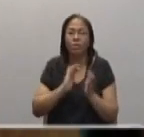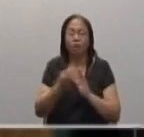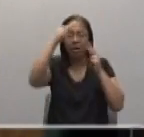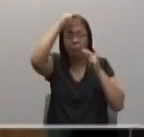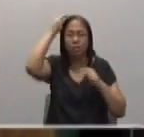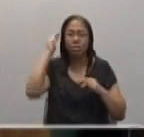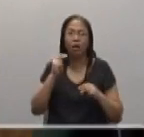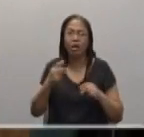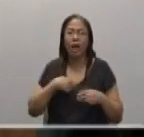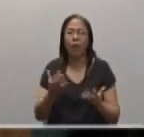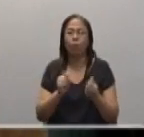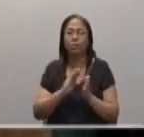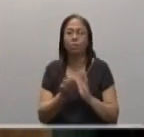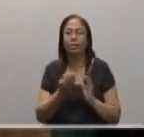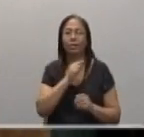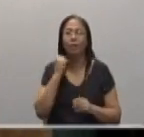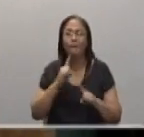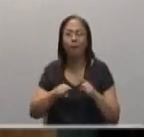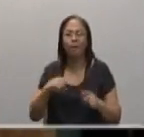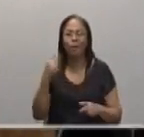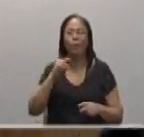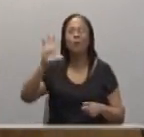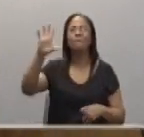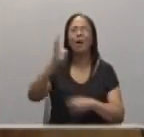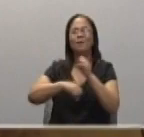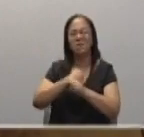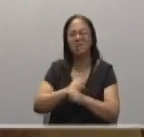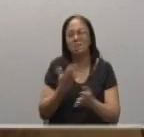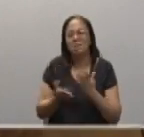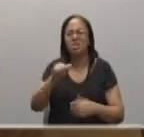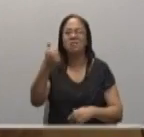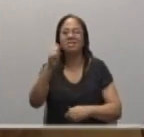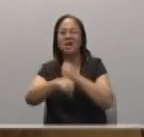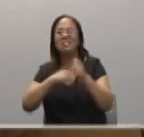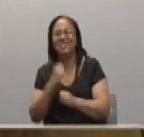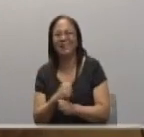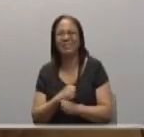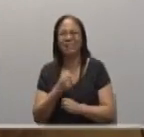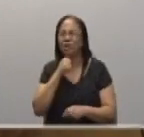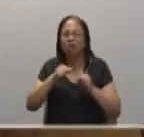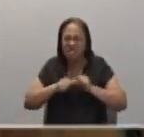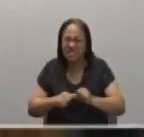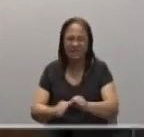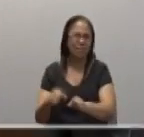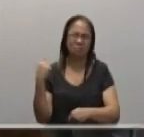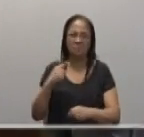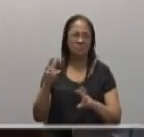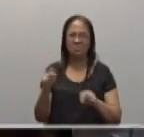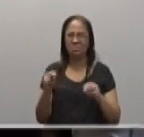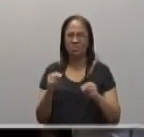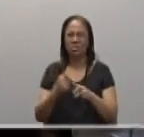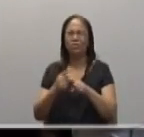I would like to be a priest. But, only for five years. Only for ten years. But, you know, when we see